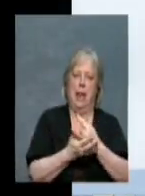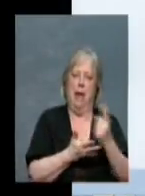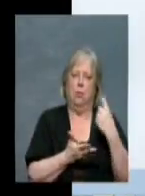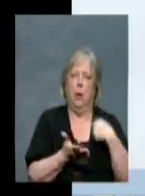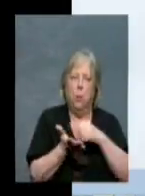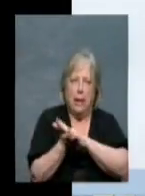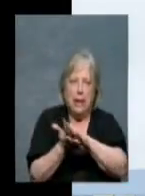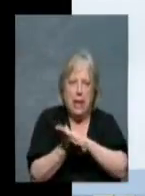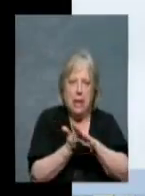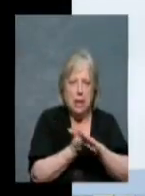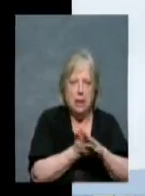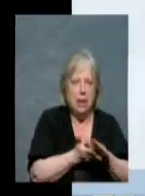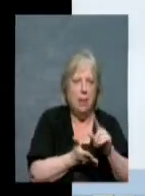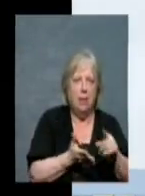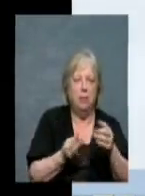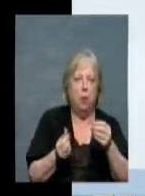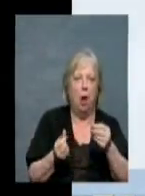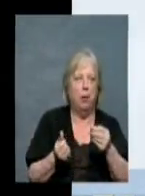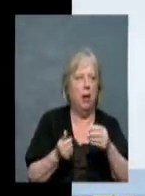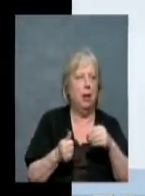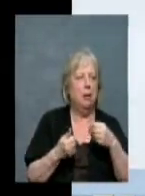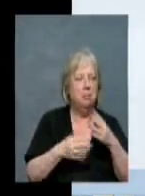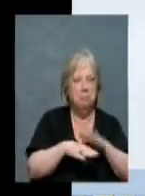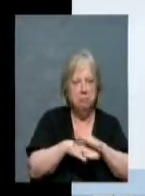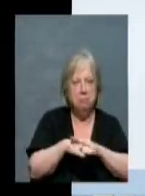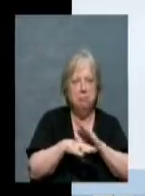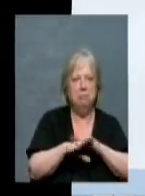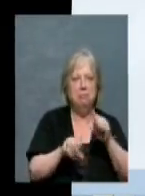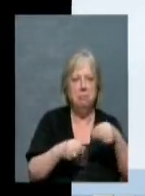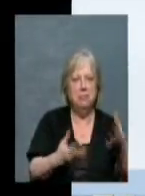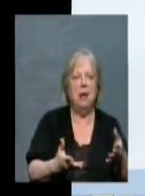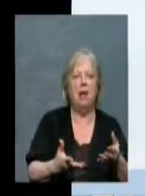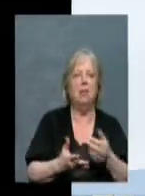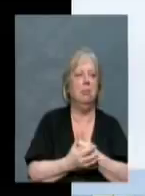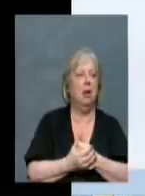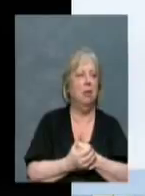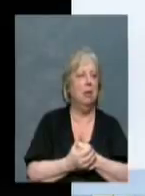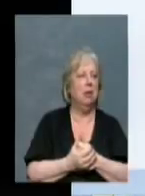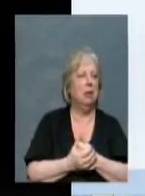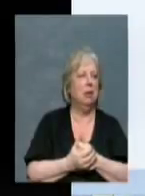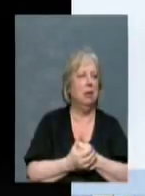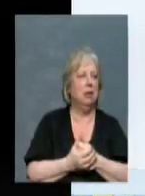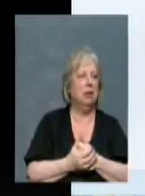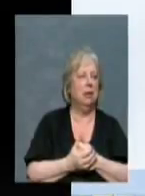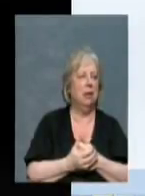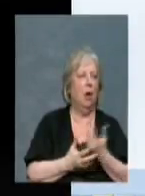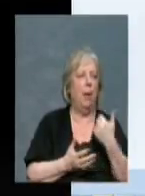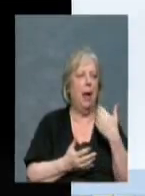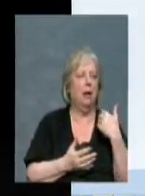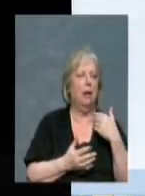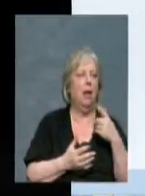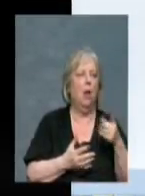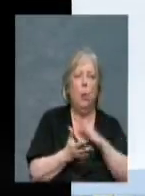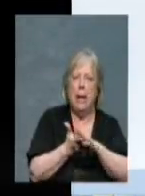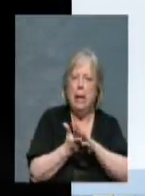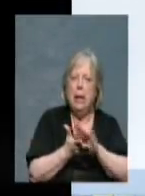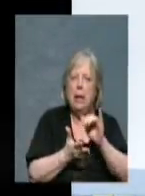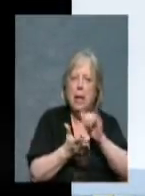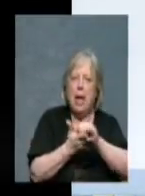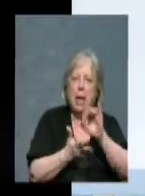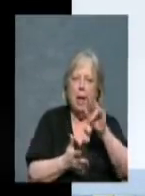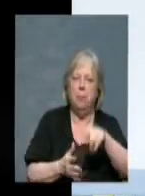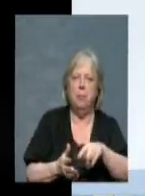week. Gave them a notice, still out there. Go back to those. We cleaned it up,